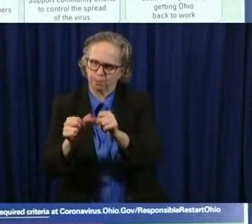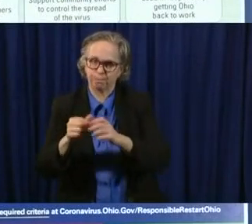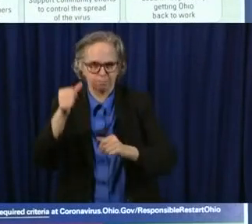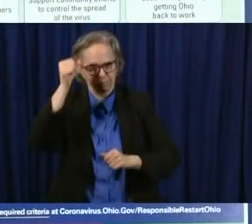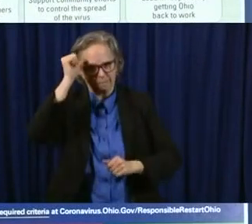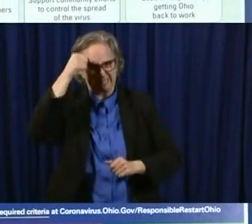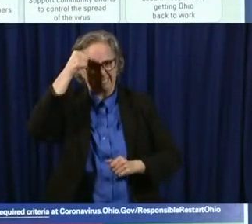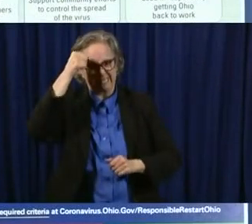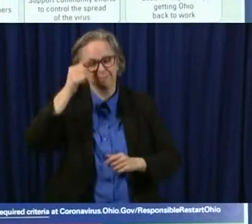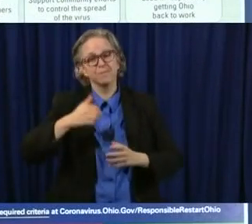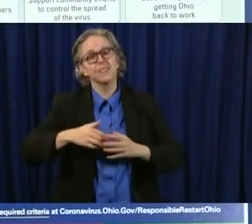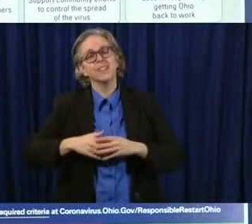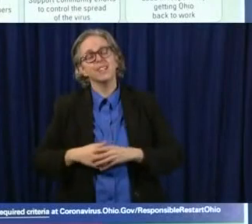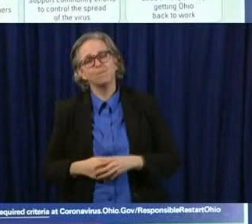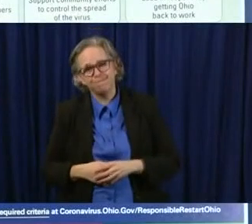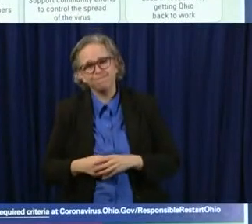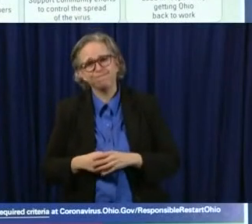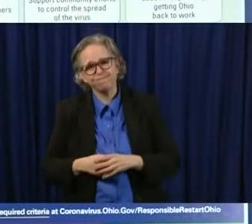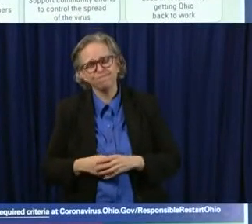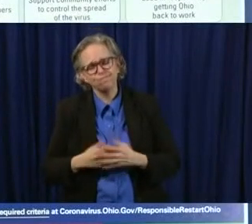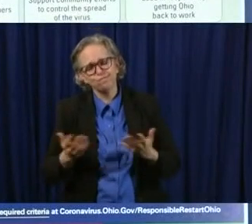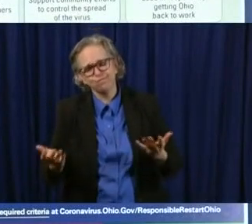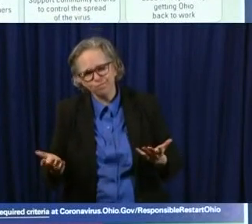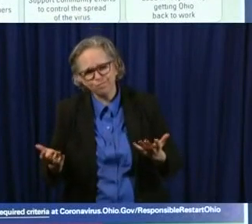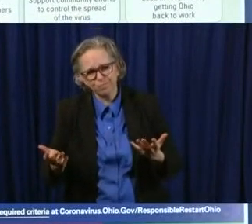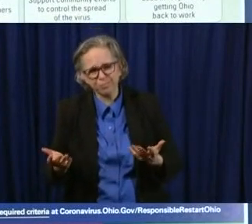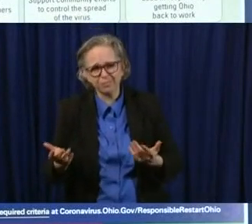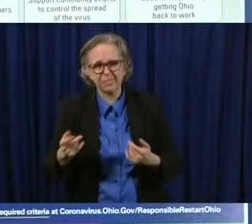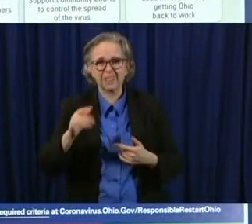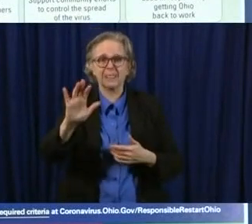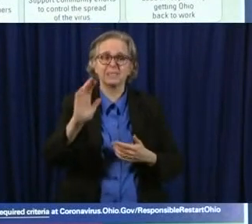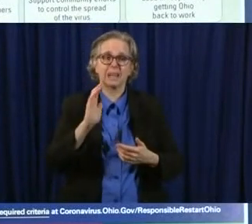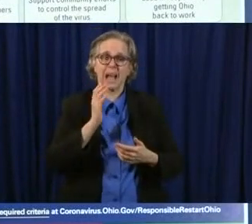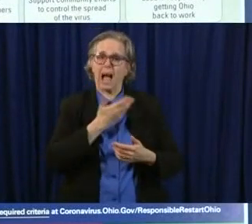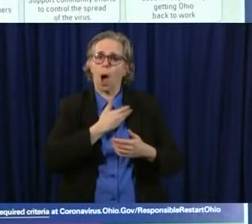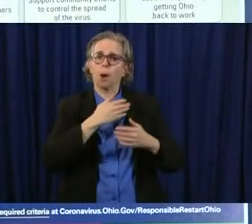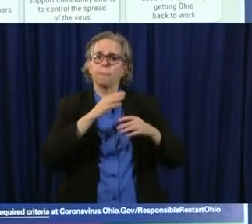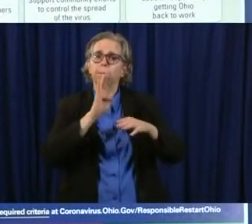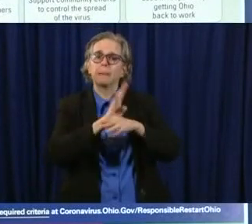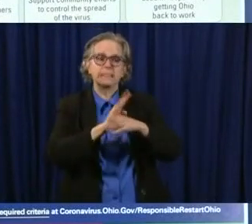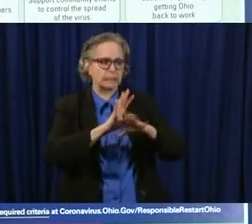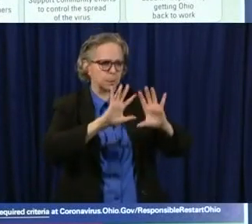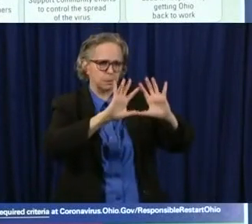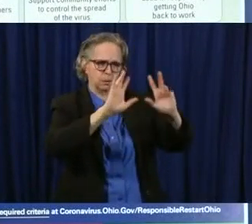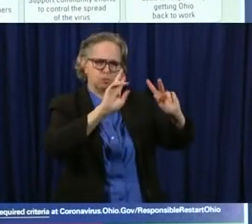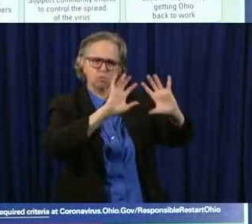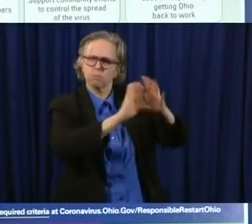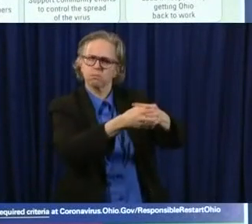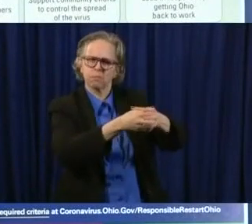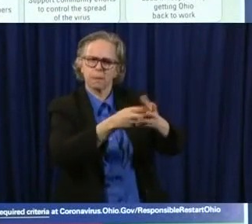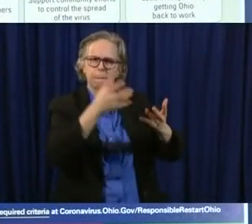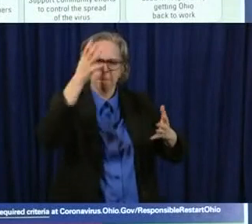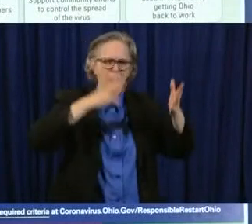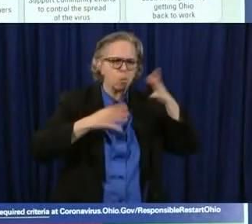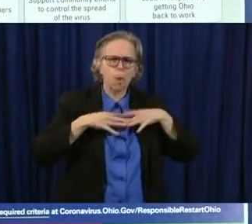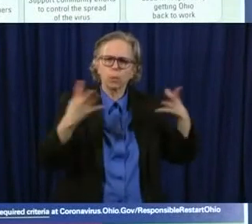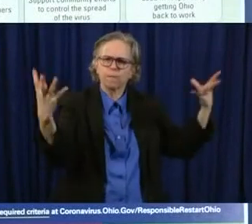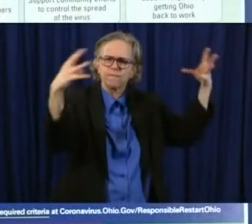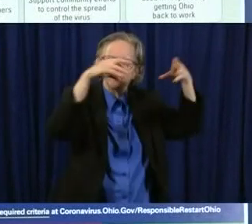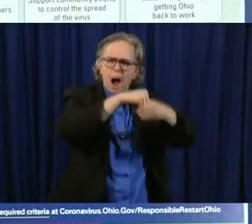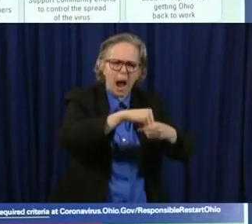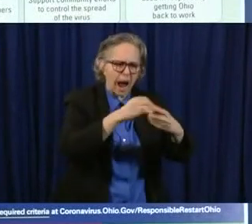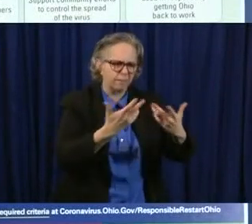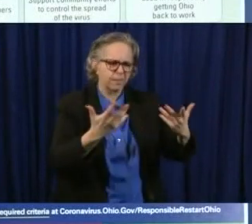thank our business group. We had men and women from bigger companies, midsize companies, small companies,